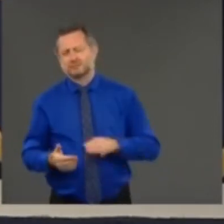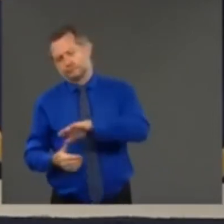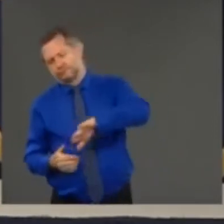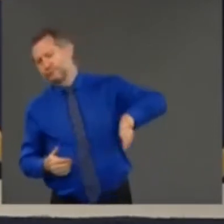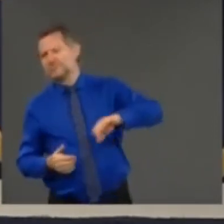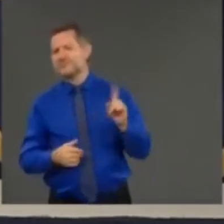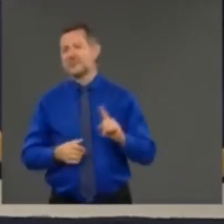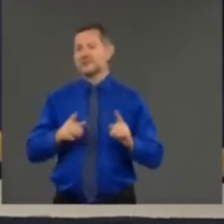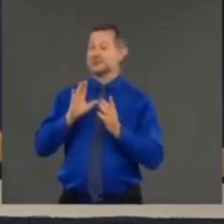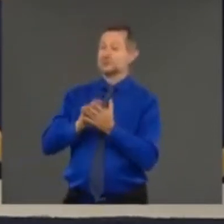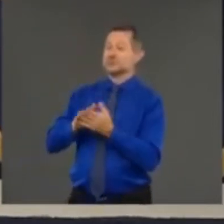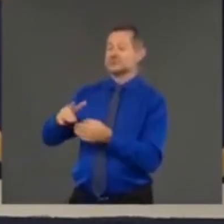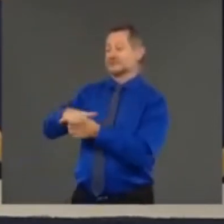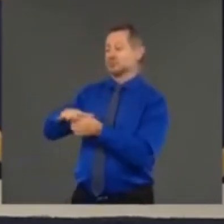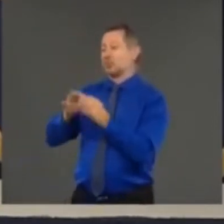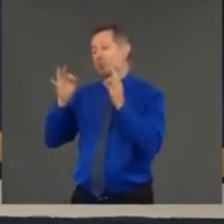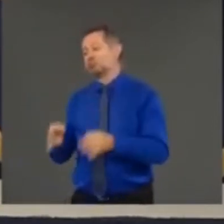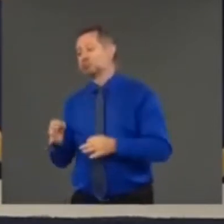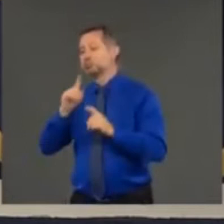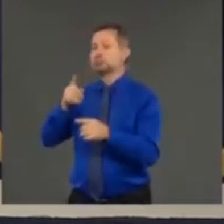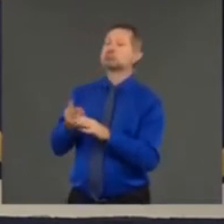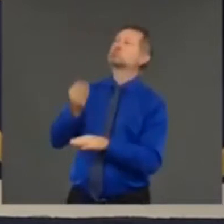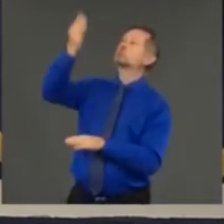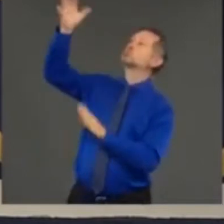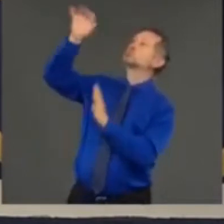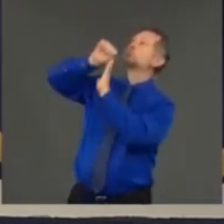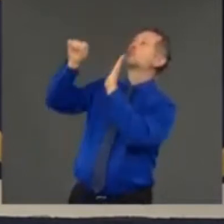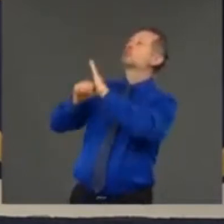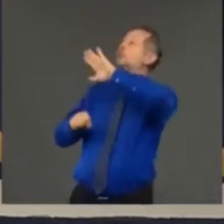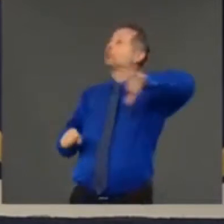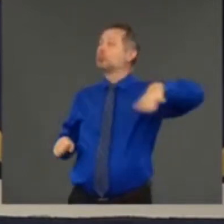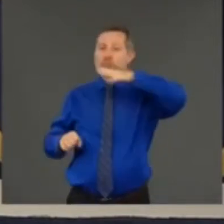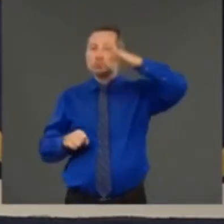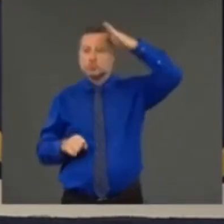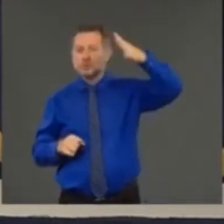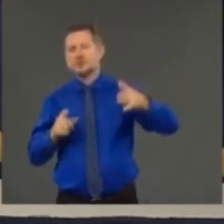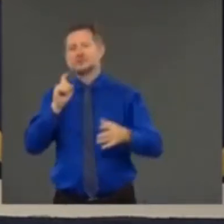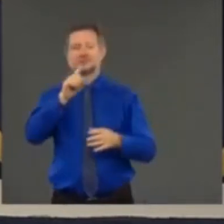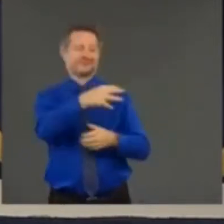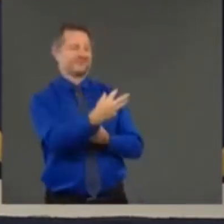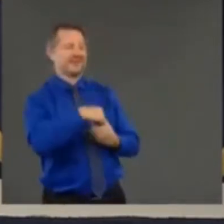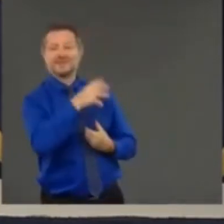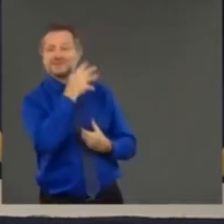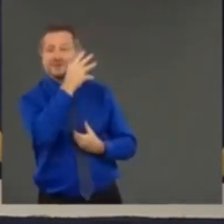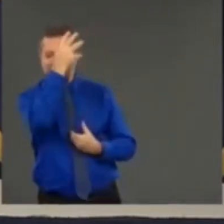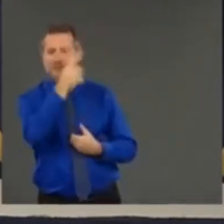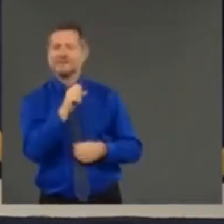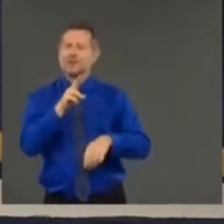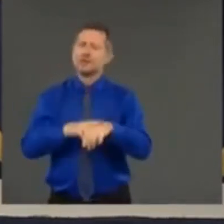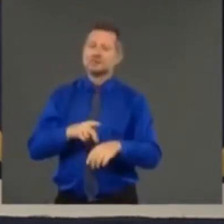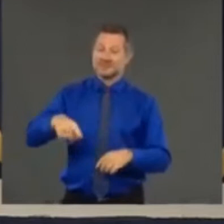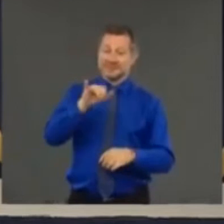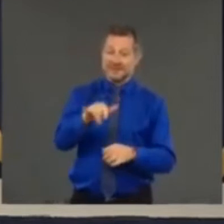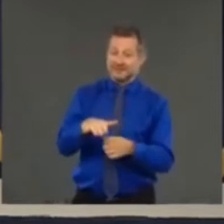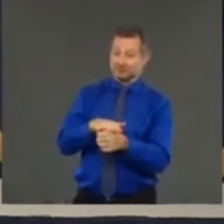district to the SED yeah I'm not going to allow any school to open that I don't believe if we don't have a